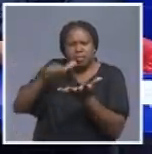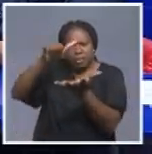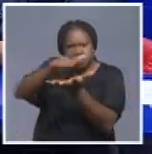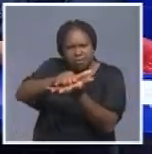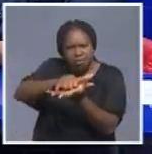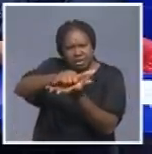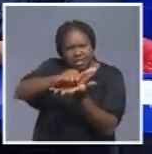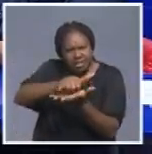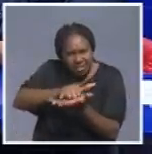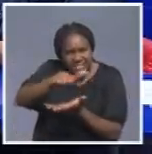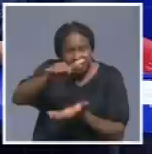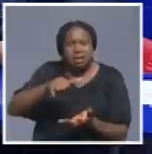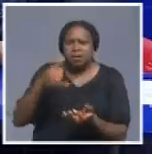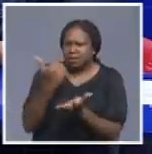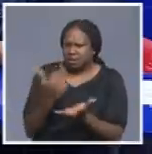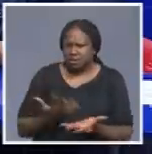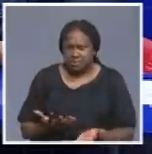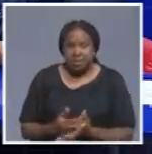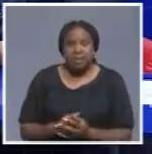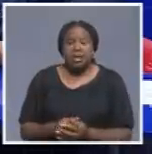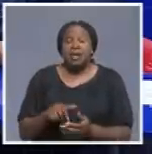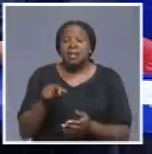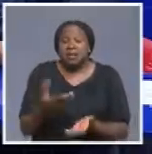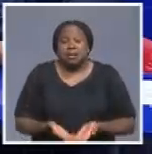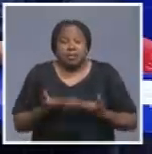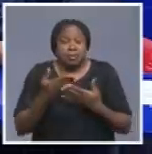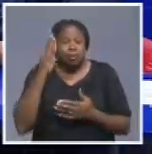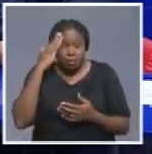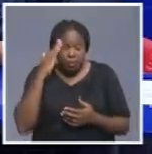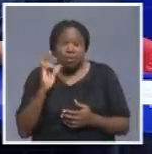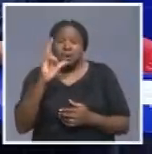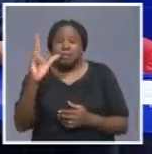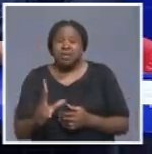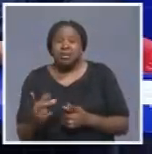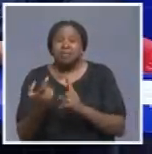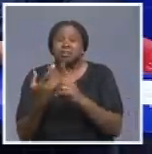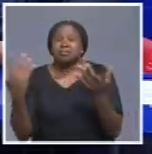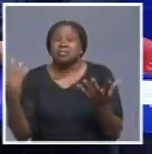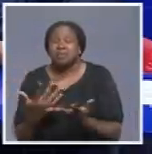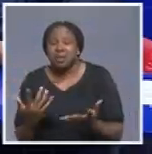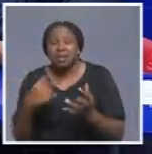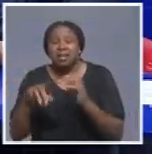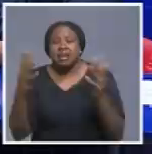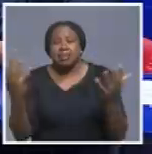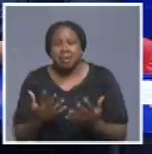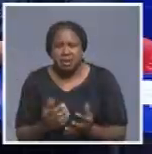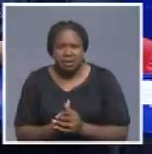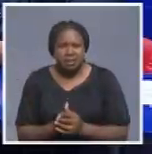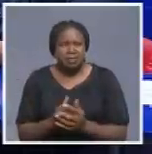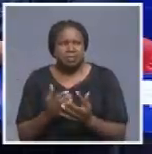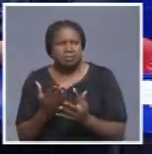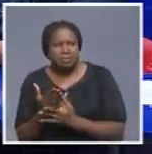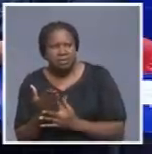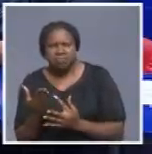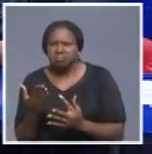to say, where did this person go? And where are the likelihood that this